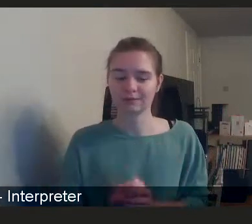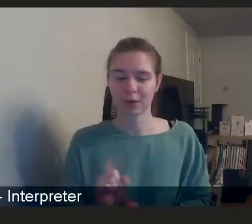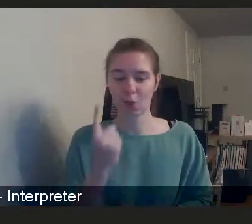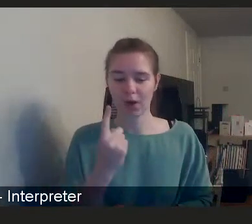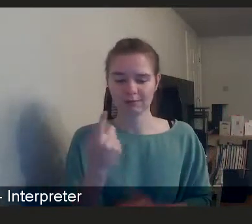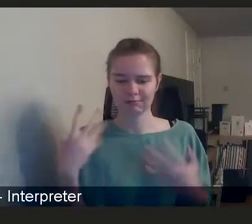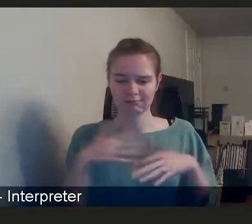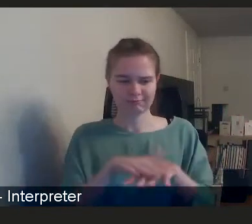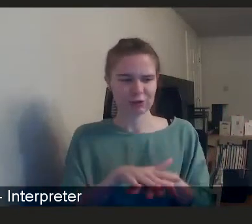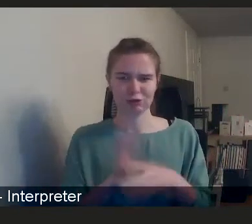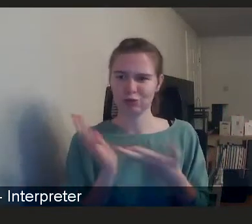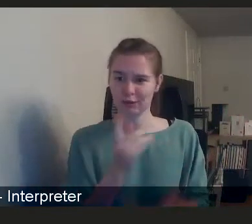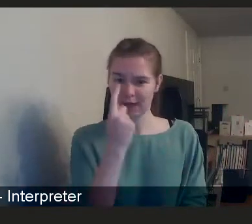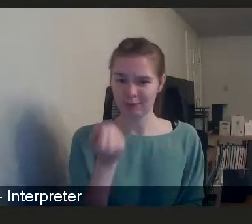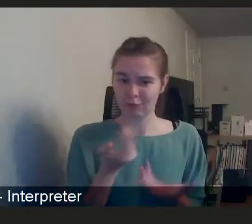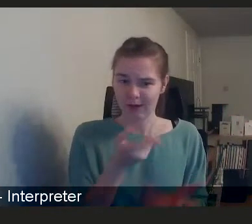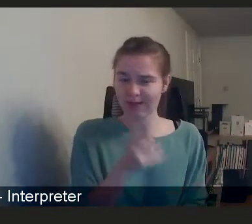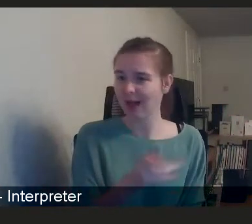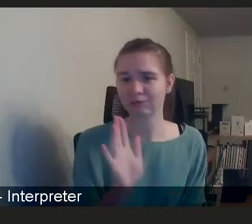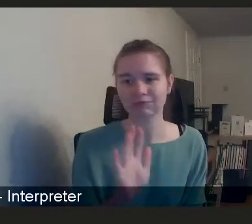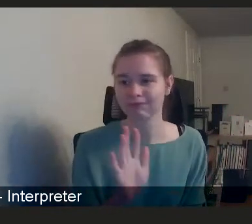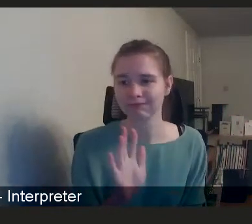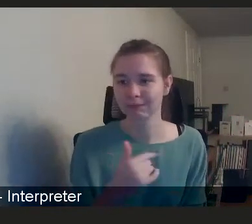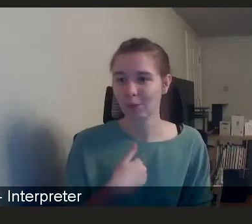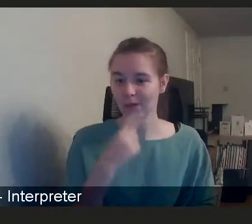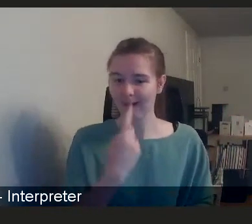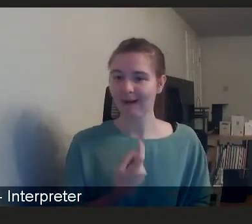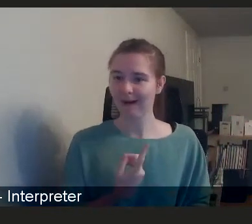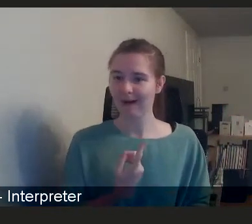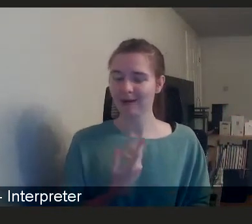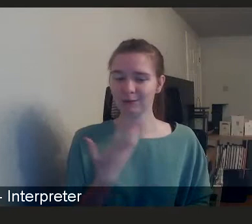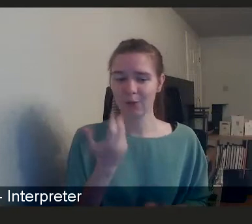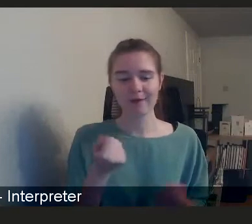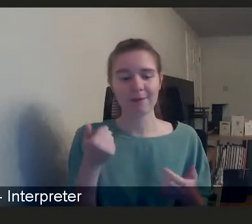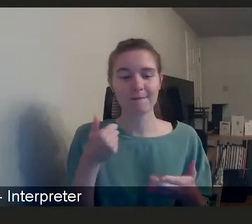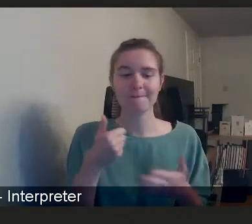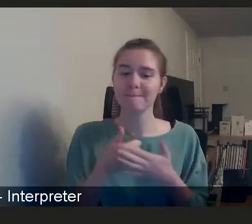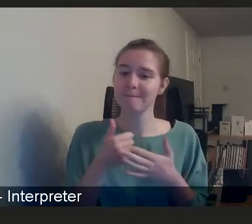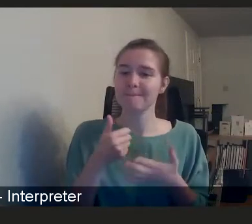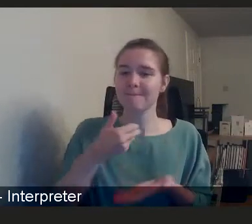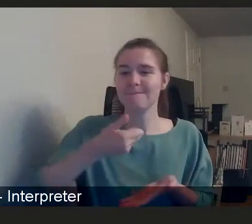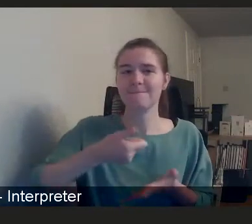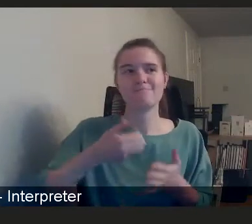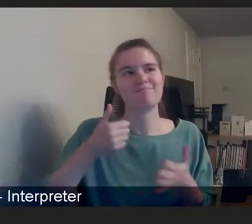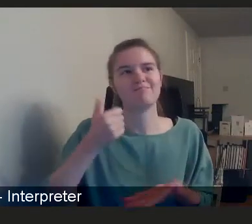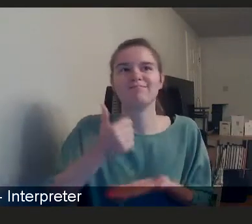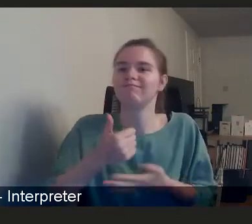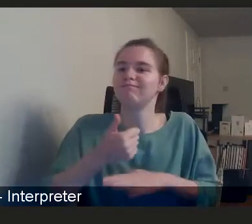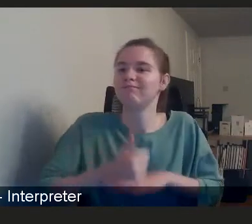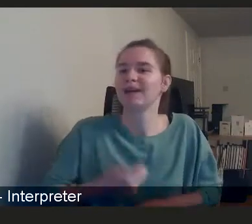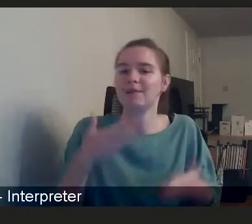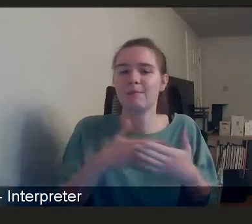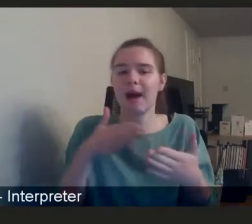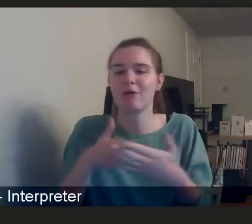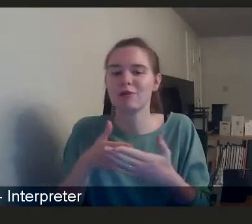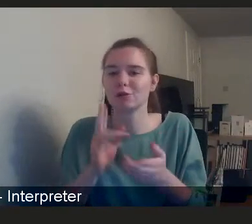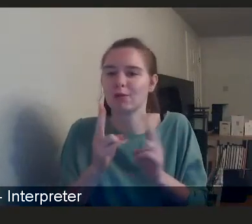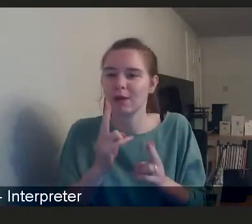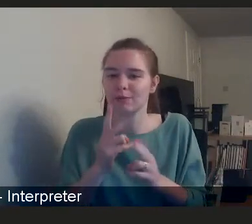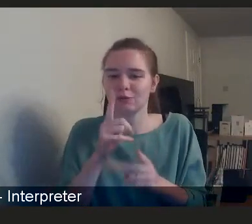that. And so there are some basic barriers like interpretation in terms of being able to access these services.